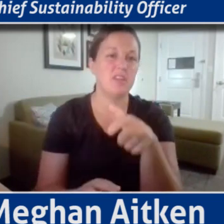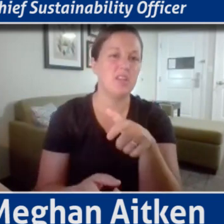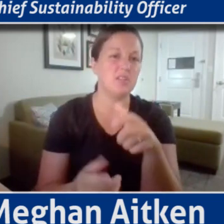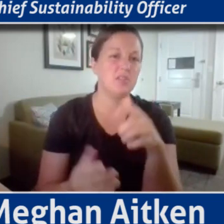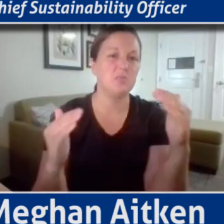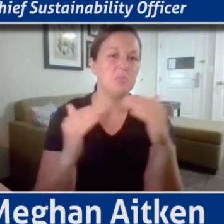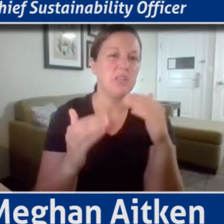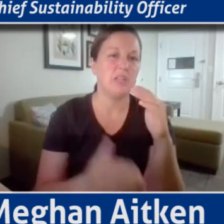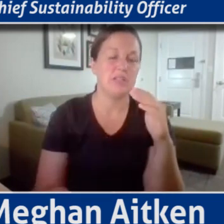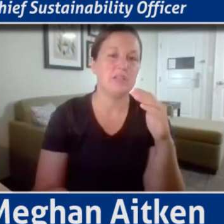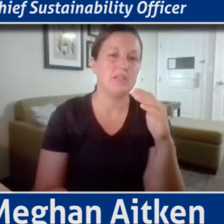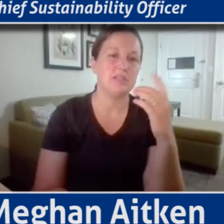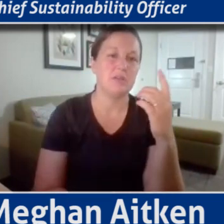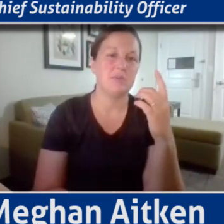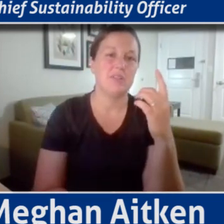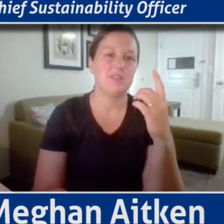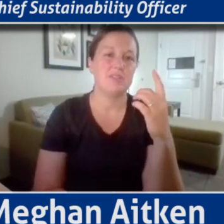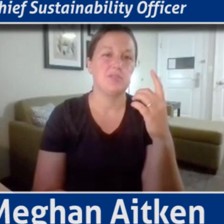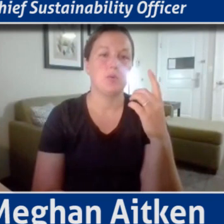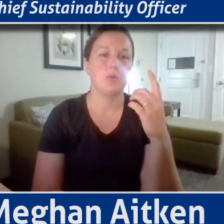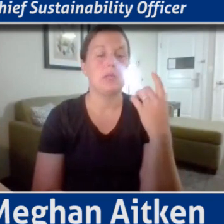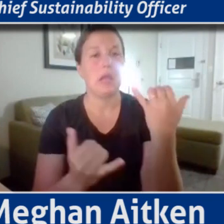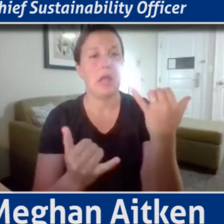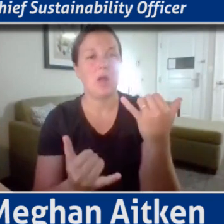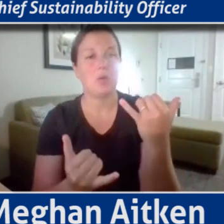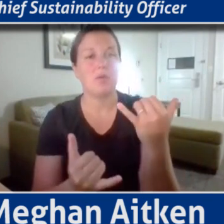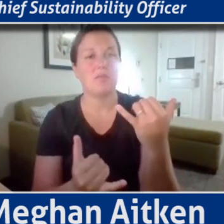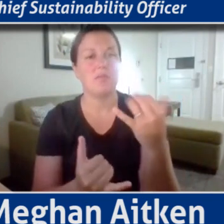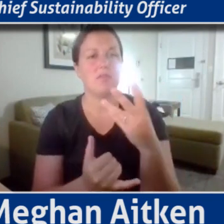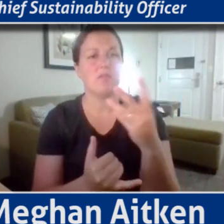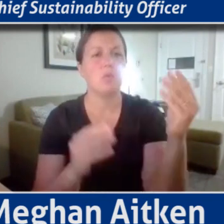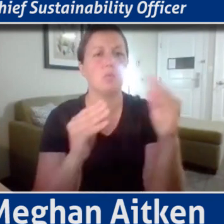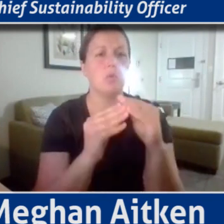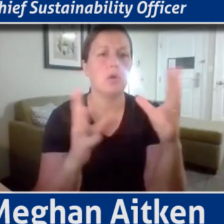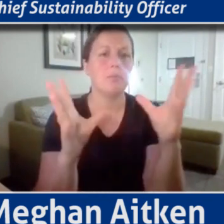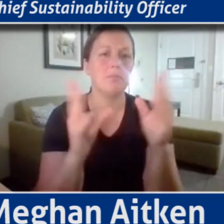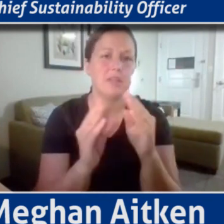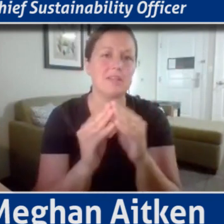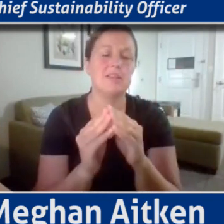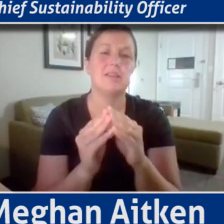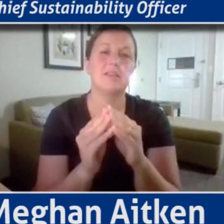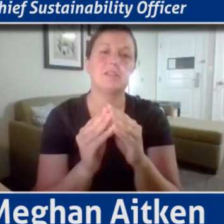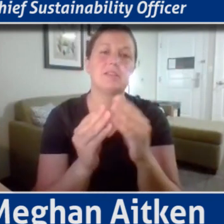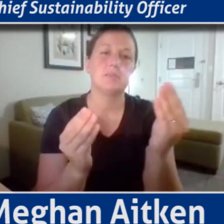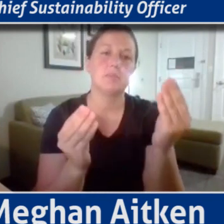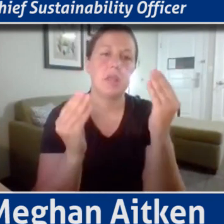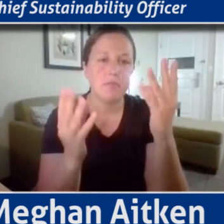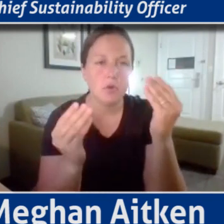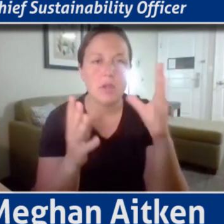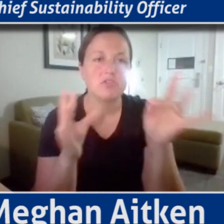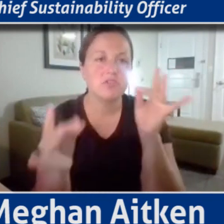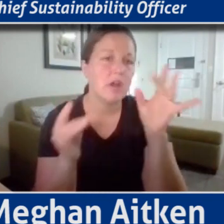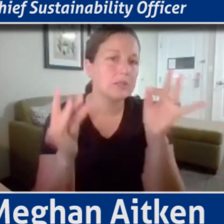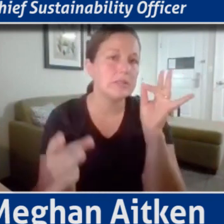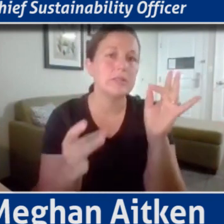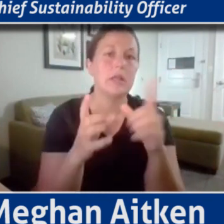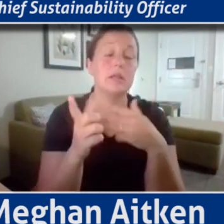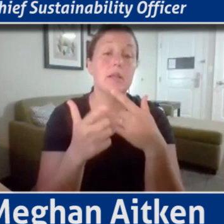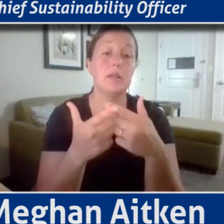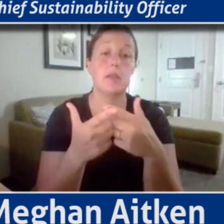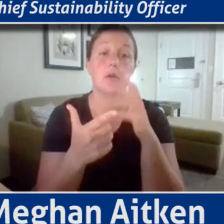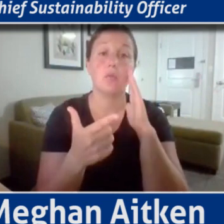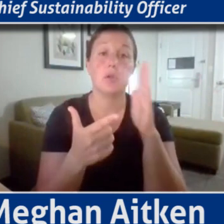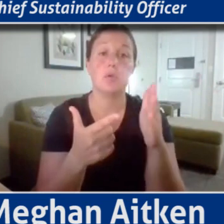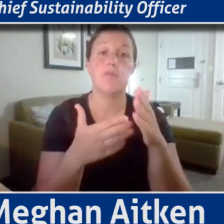information finding. And then we'll be finishing up phase two of mapping by publishing our voluntary local review, which will be